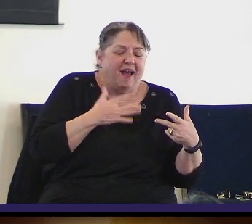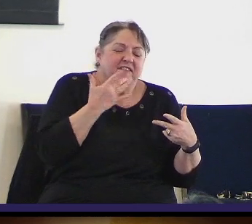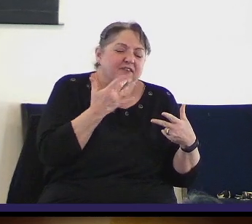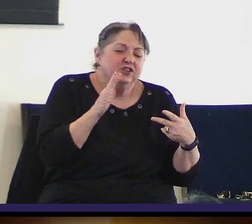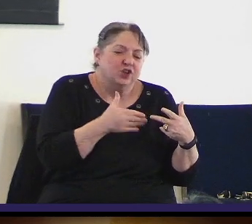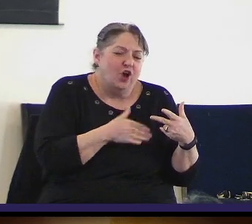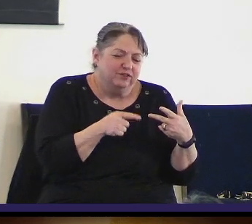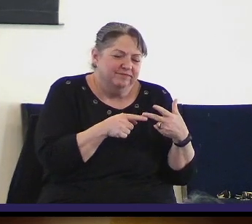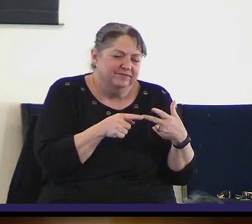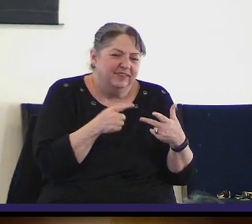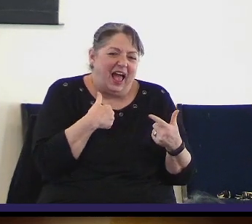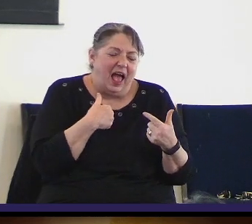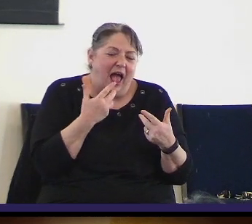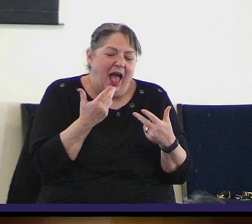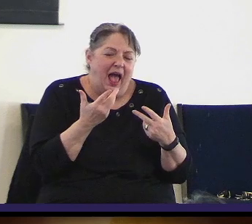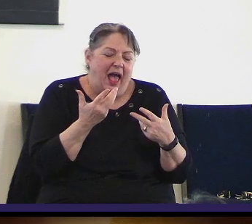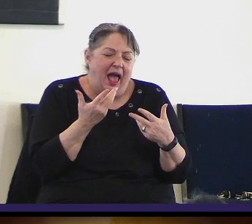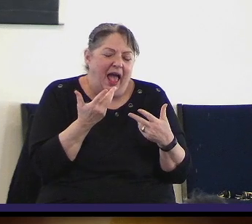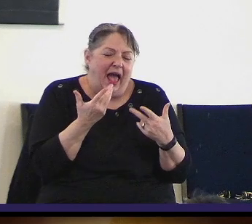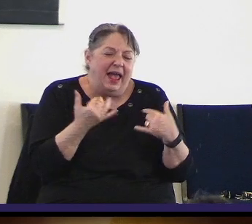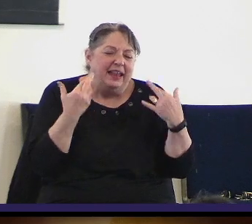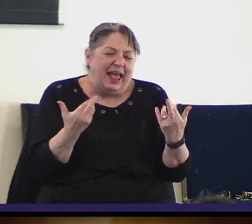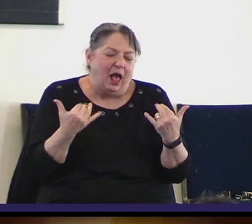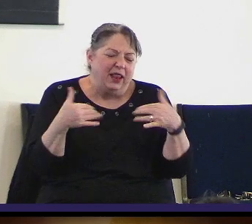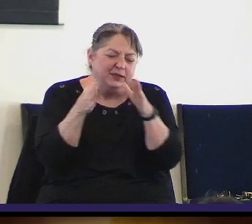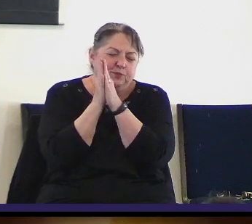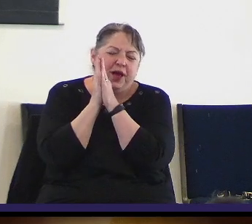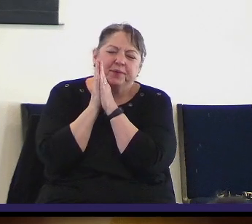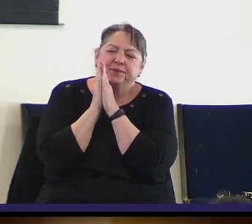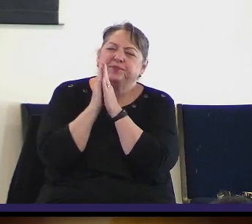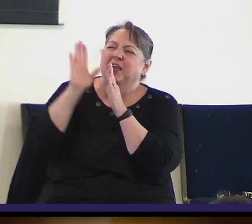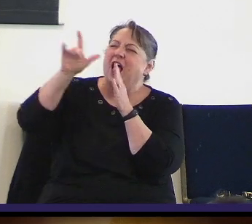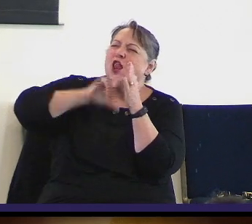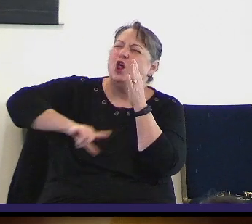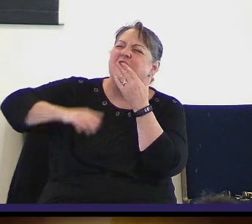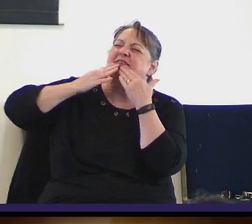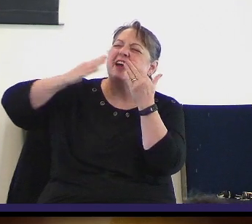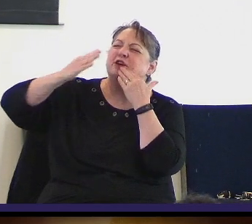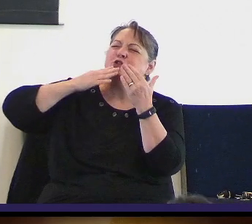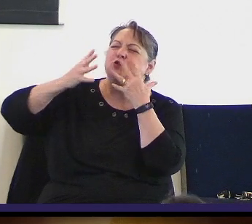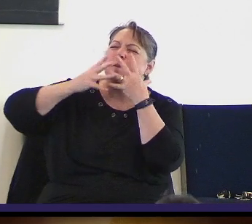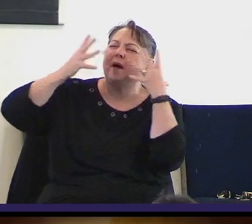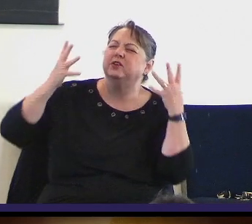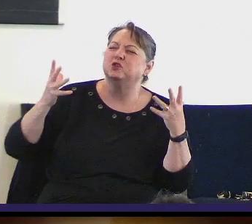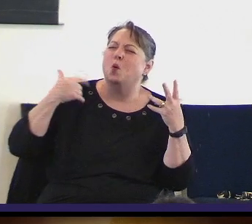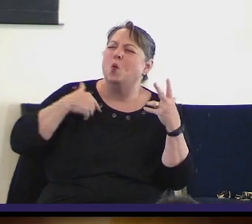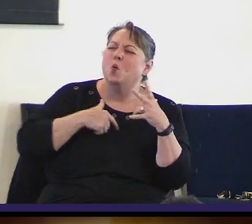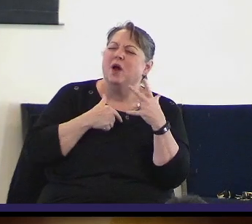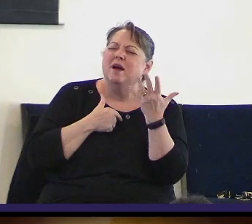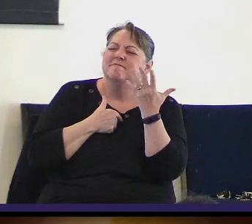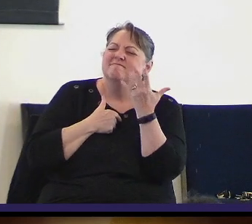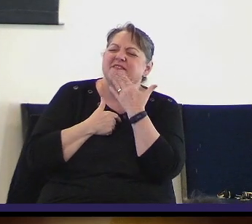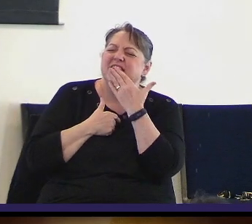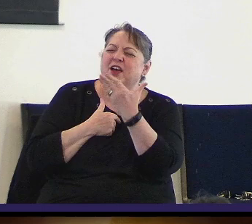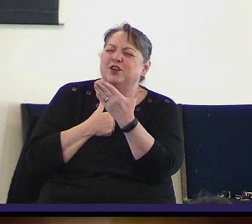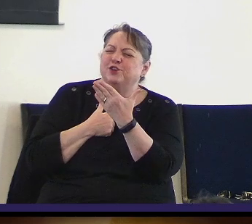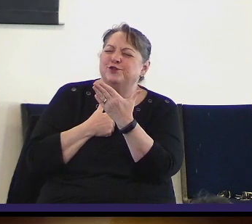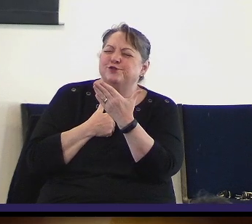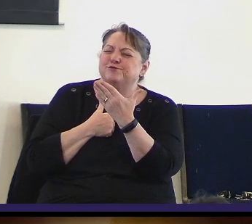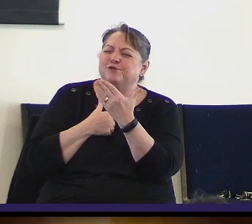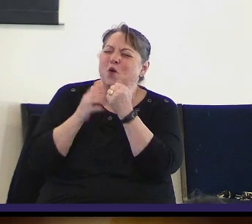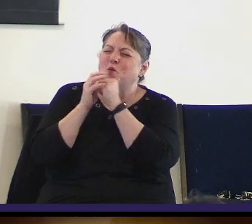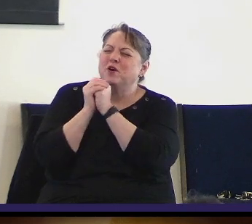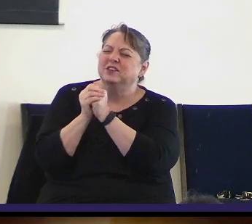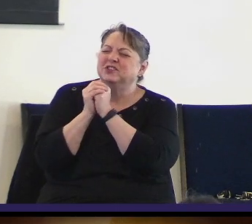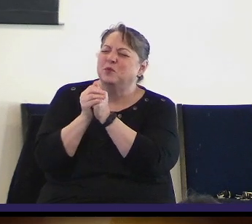All right, I hope you enjoyed. Let's go to the Lord in prayer. God, we just are so thankful that we can come and worship your great and your holy name, that we can do so